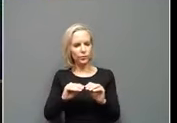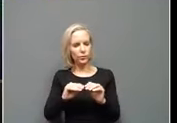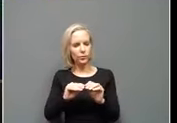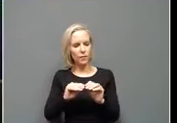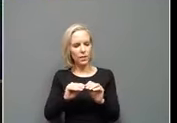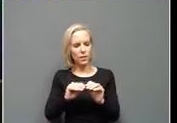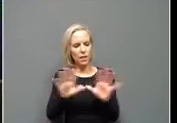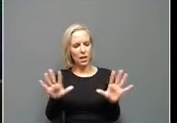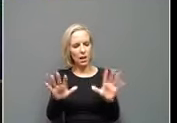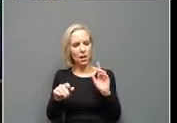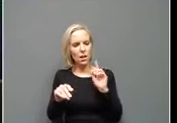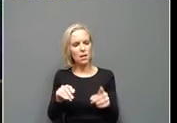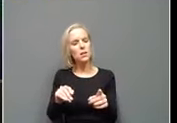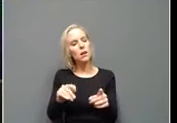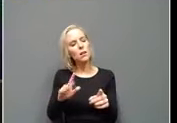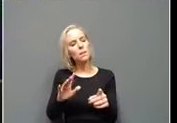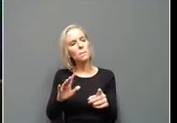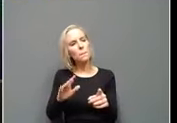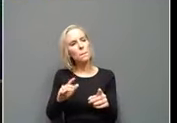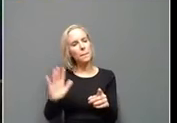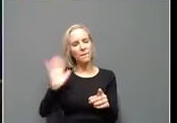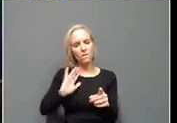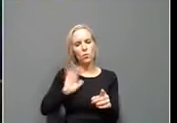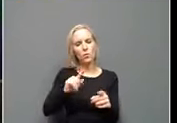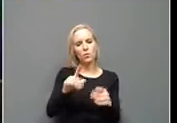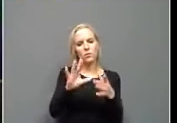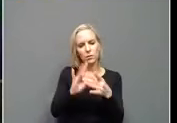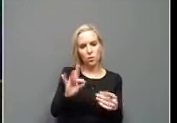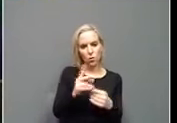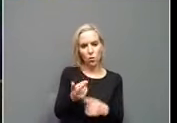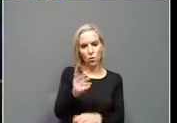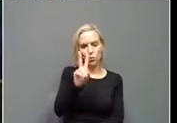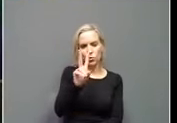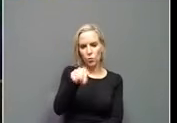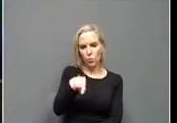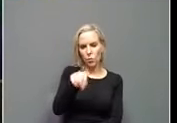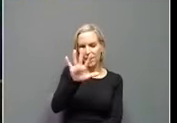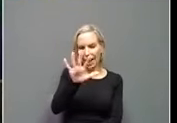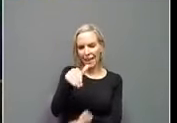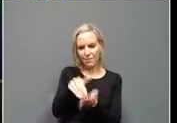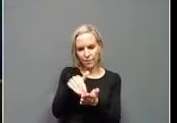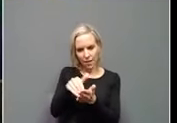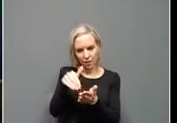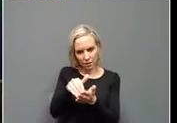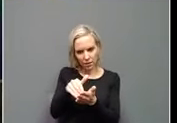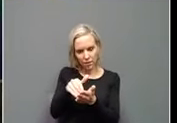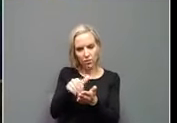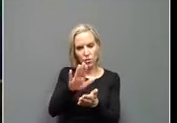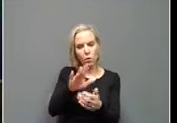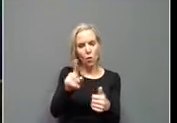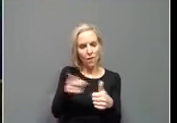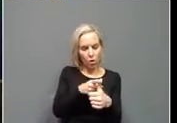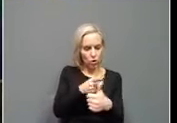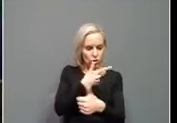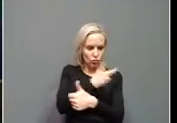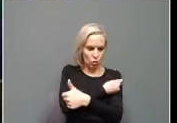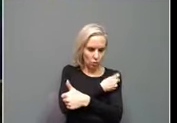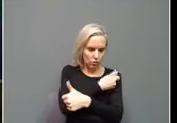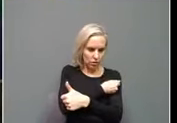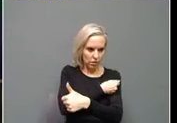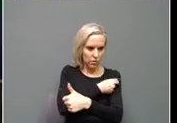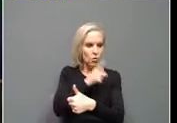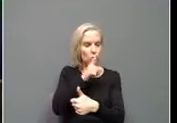this, but before I believe you had said 2.5 million, uh, having their first dose would be the